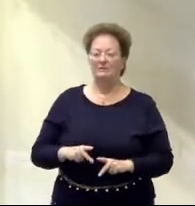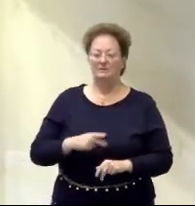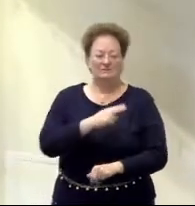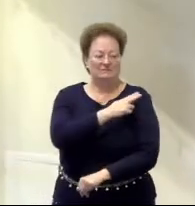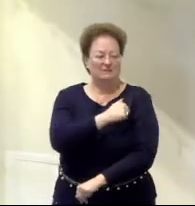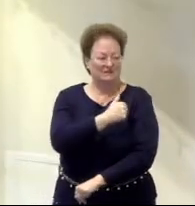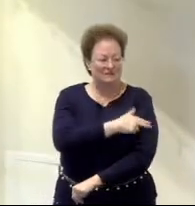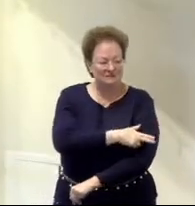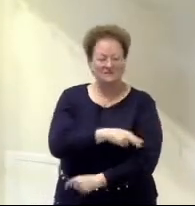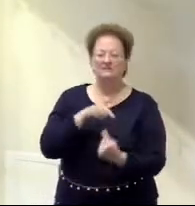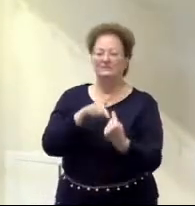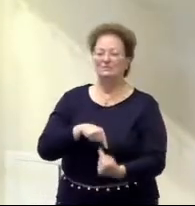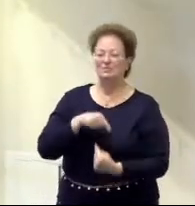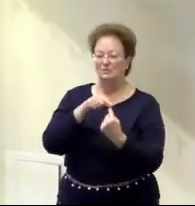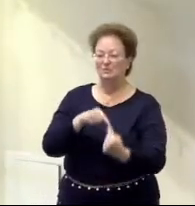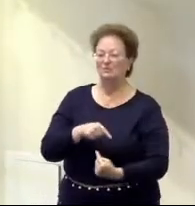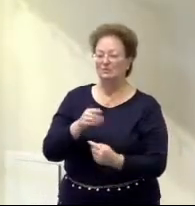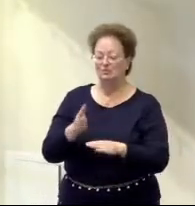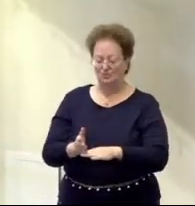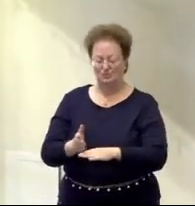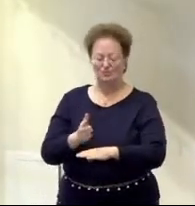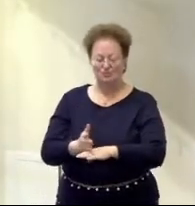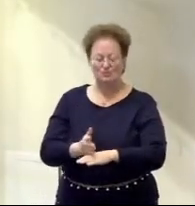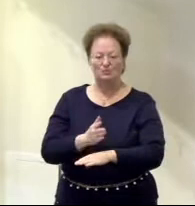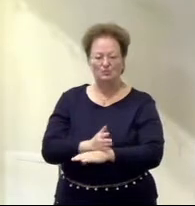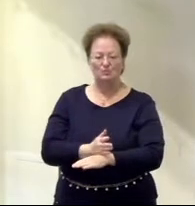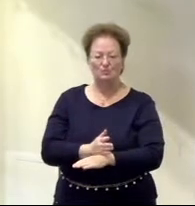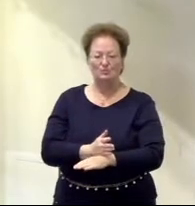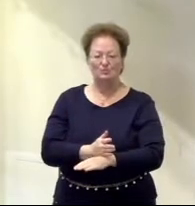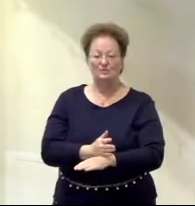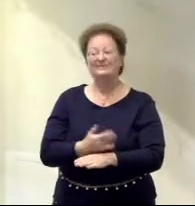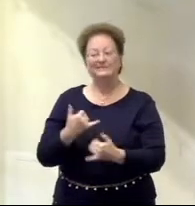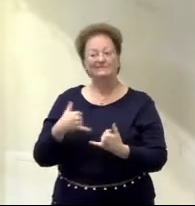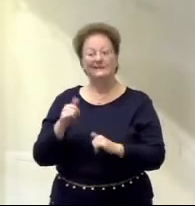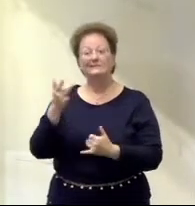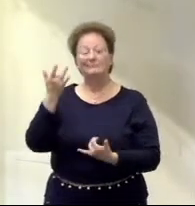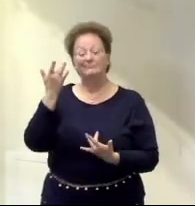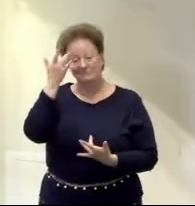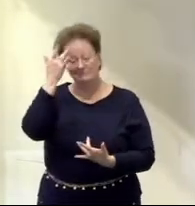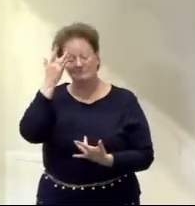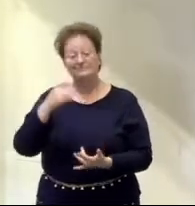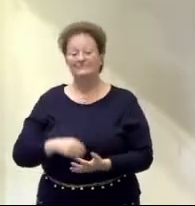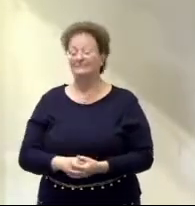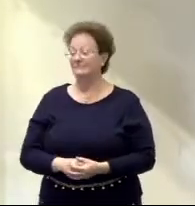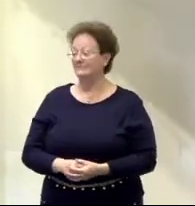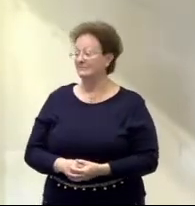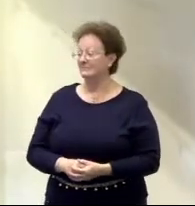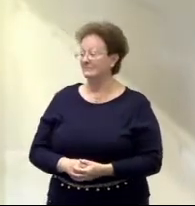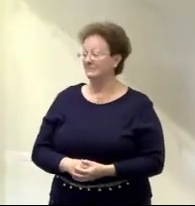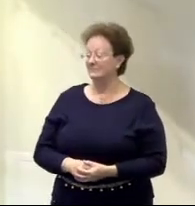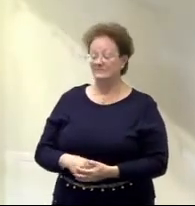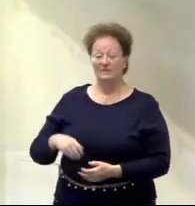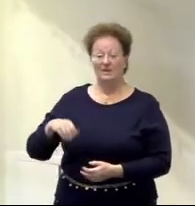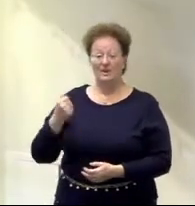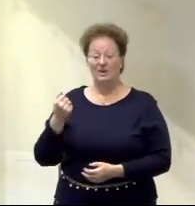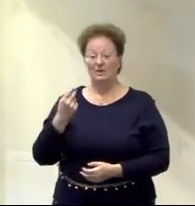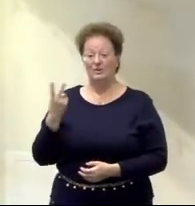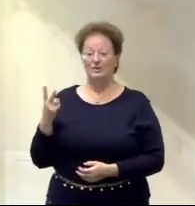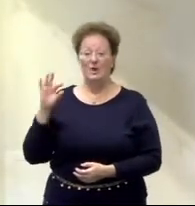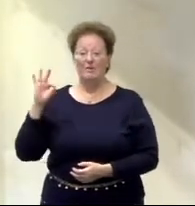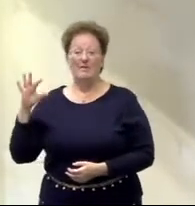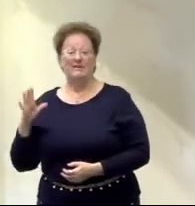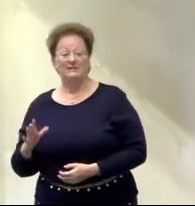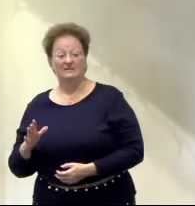to recover from a surgery and all of its complications, and still am. You're stuck with me today because the other two pastors are gone today.